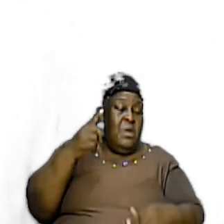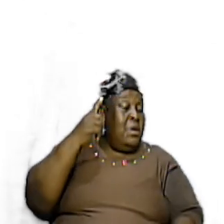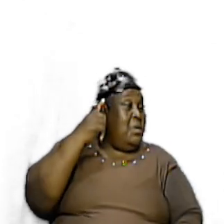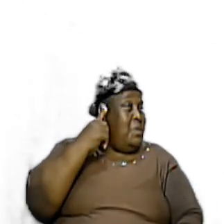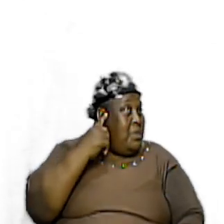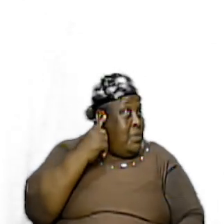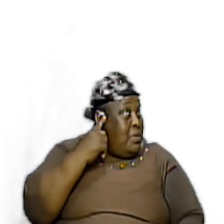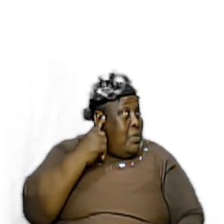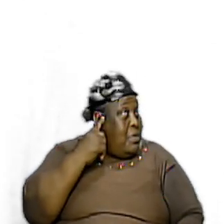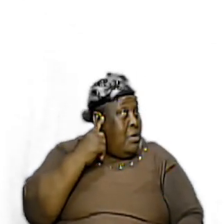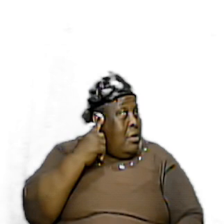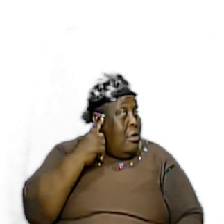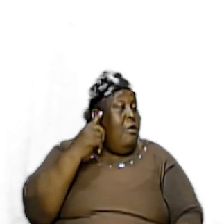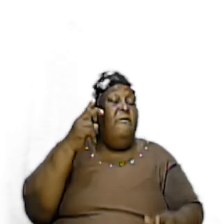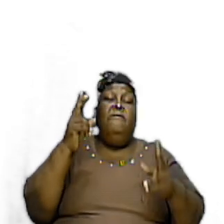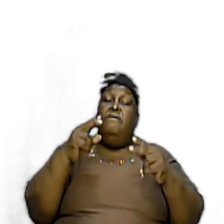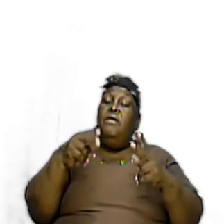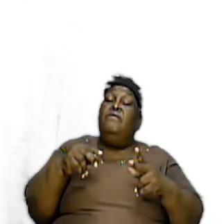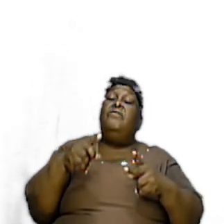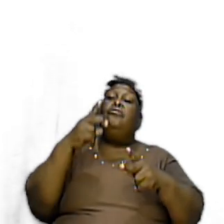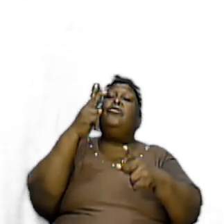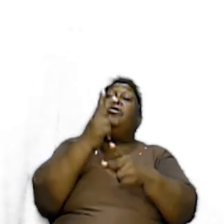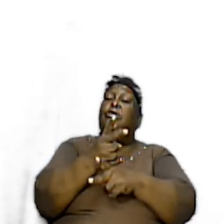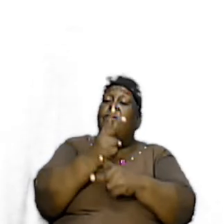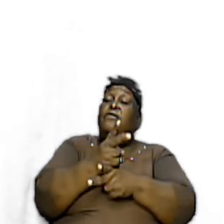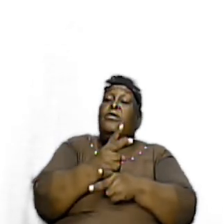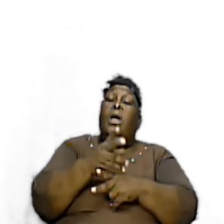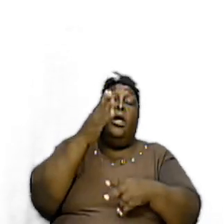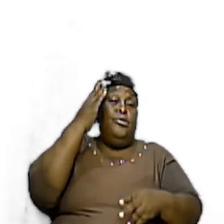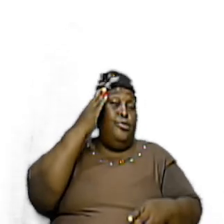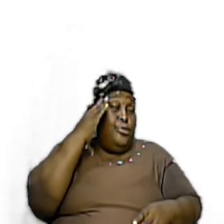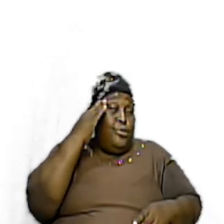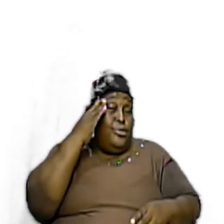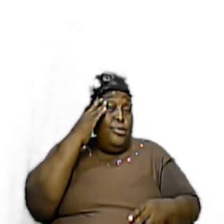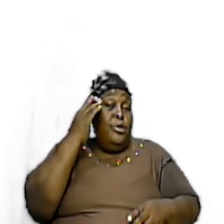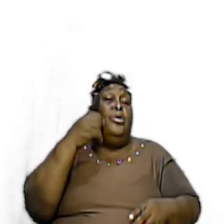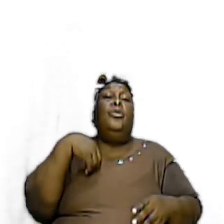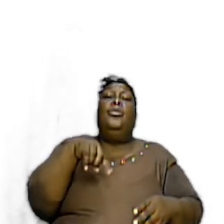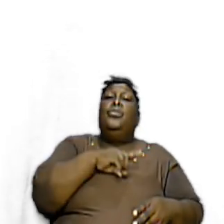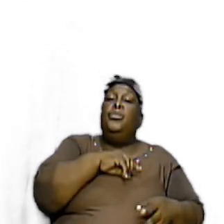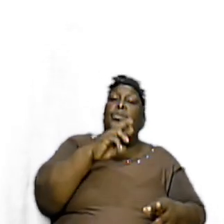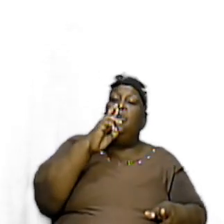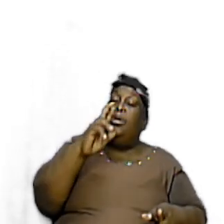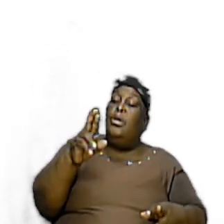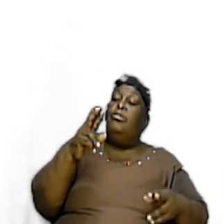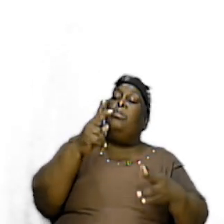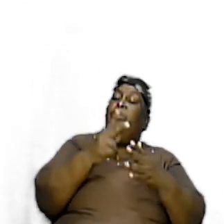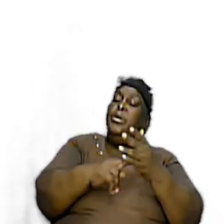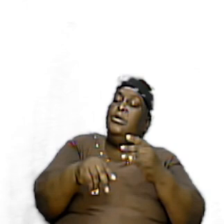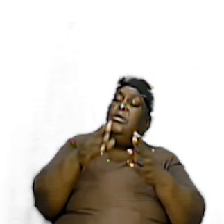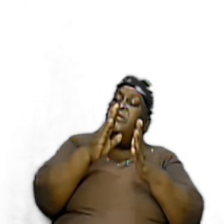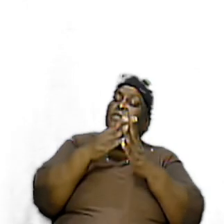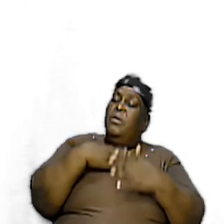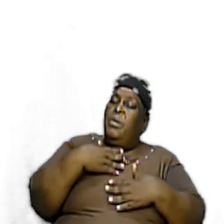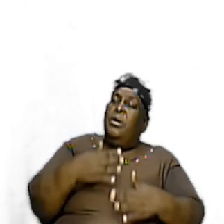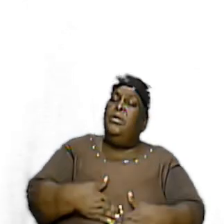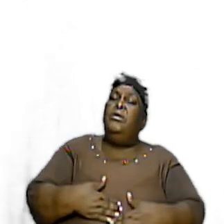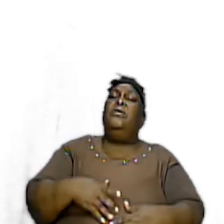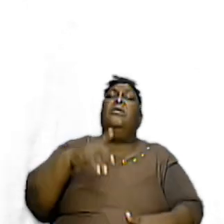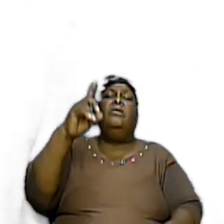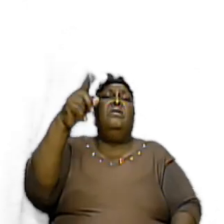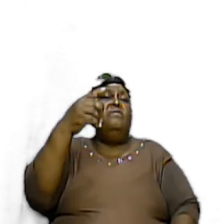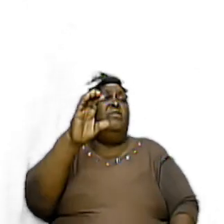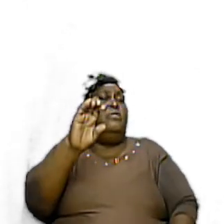And to be very Careful And to know That we are A part of the Body For as the First Corinthians Chapter